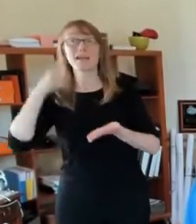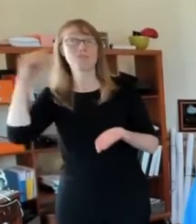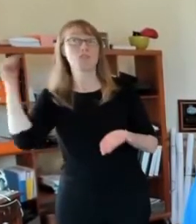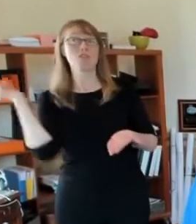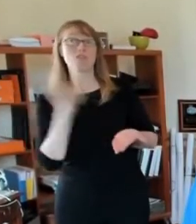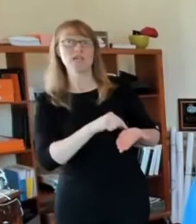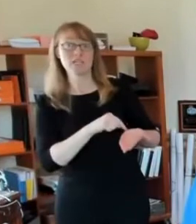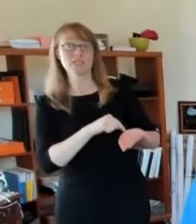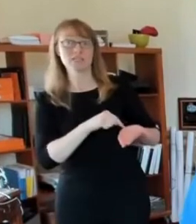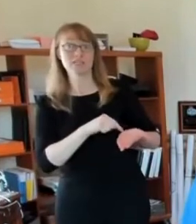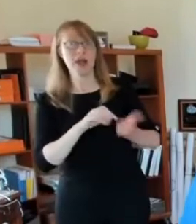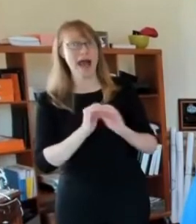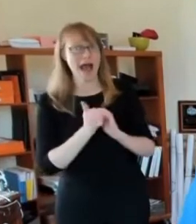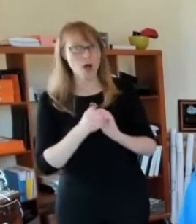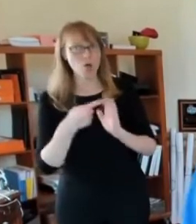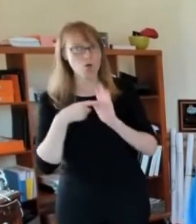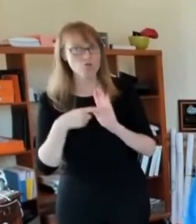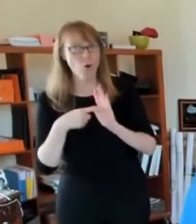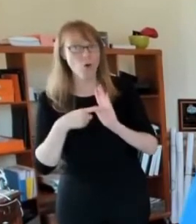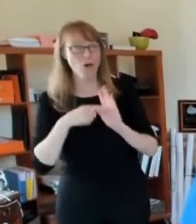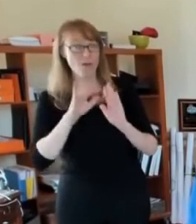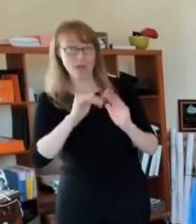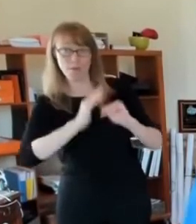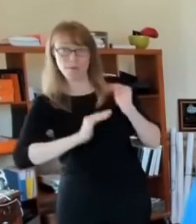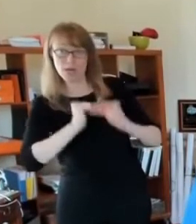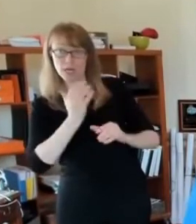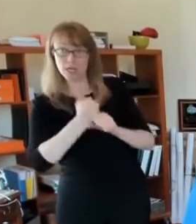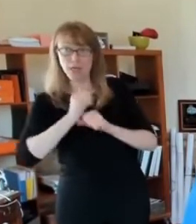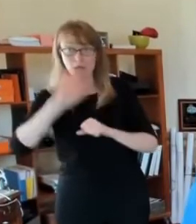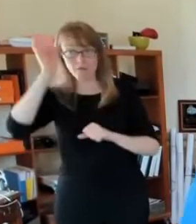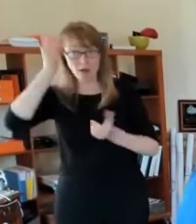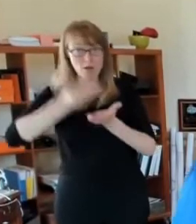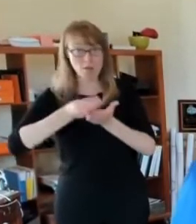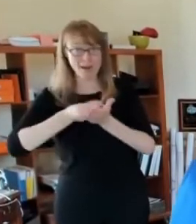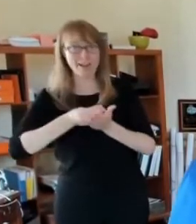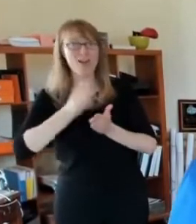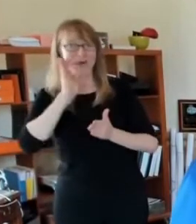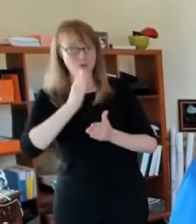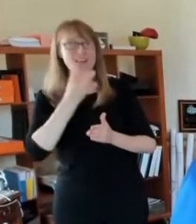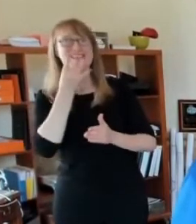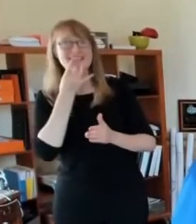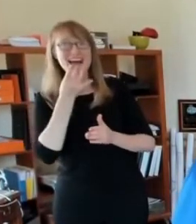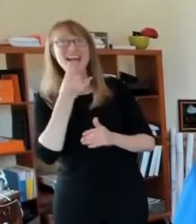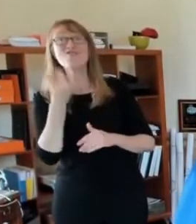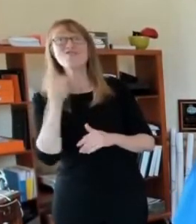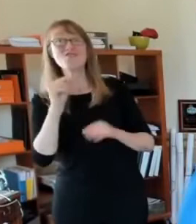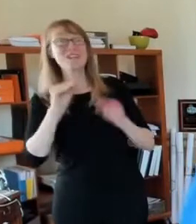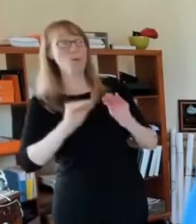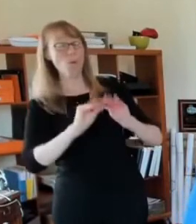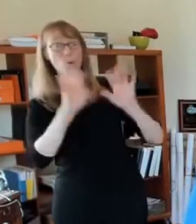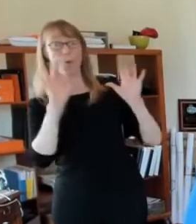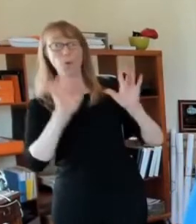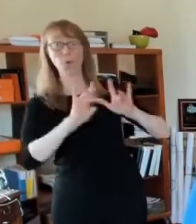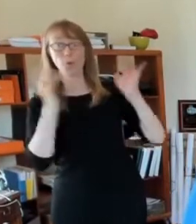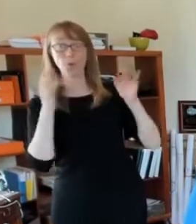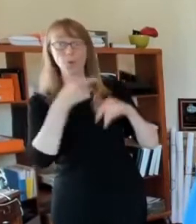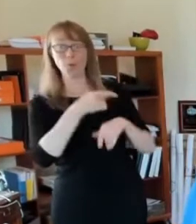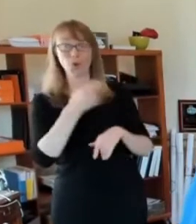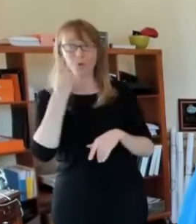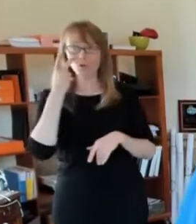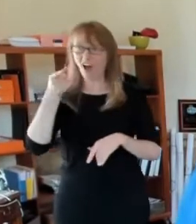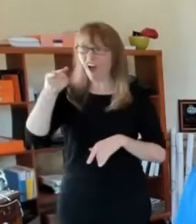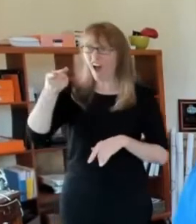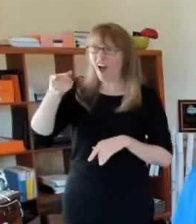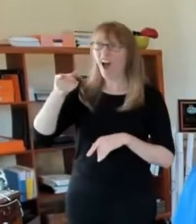this is where your money goes because it's your money that you're getting back from the federal government. So those are the things that we're going to be doing in the near future.